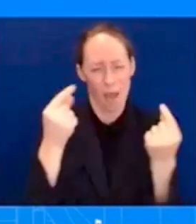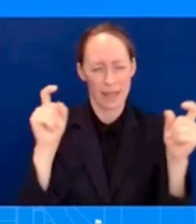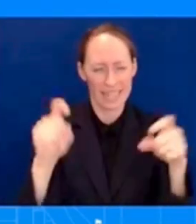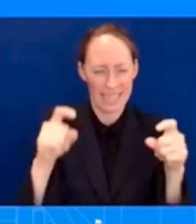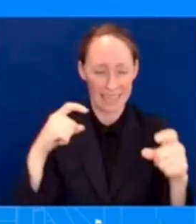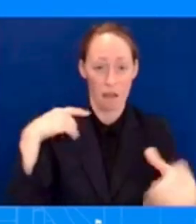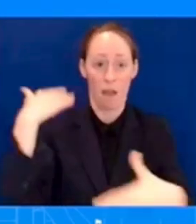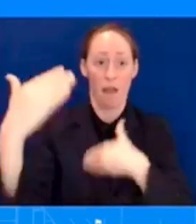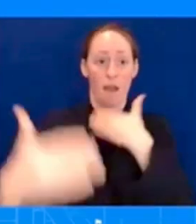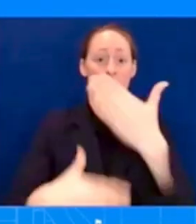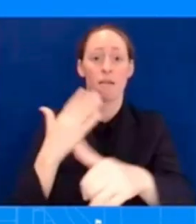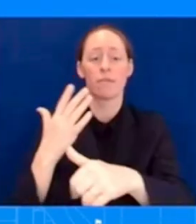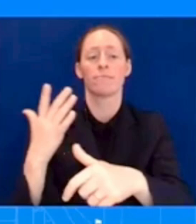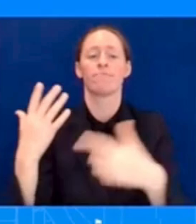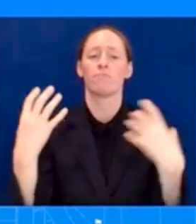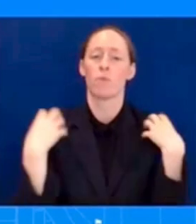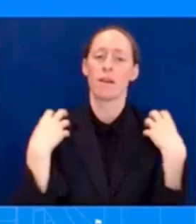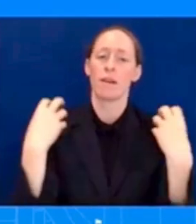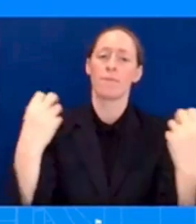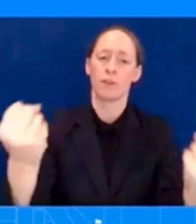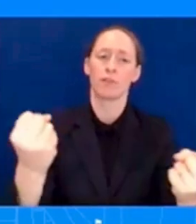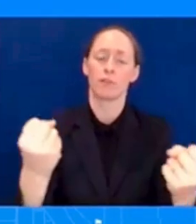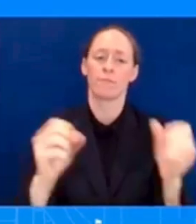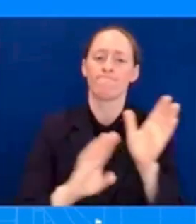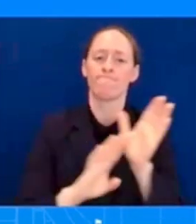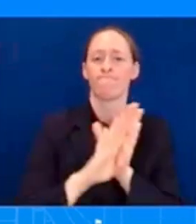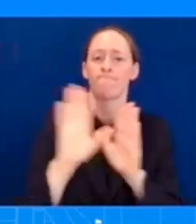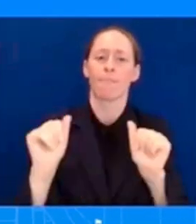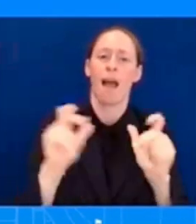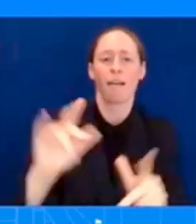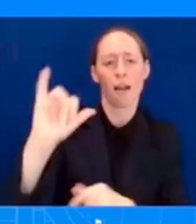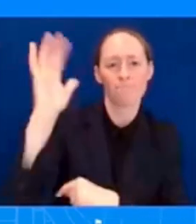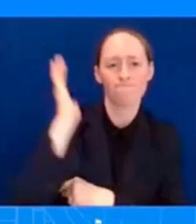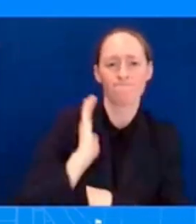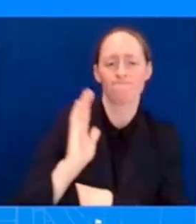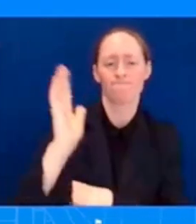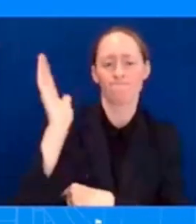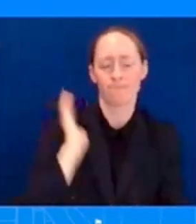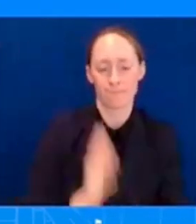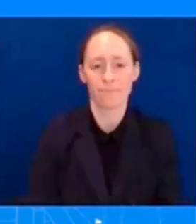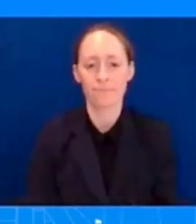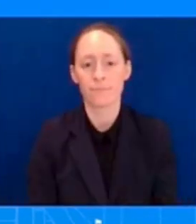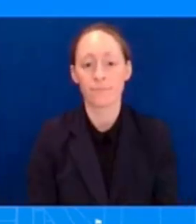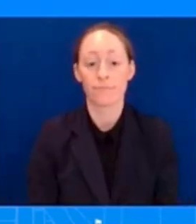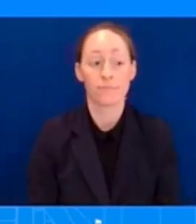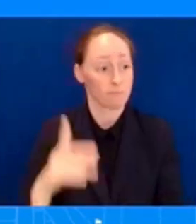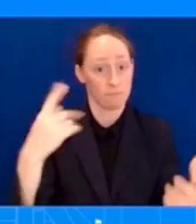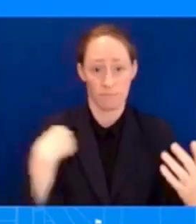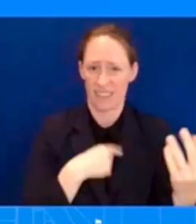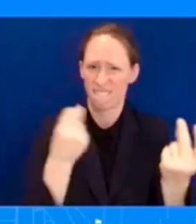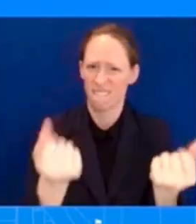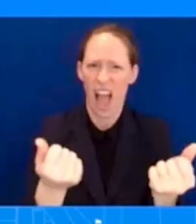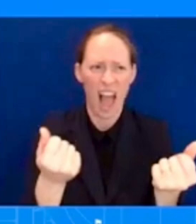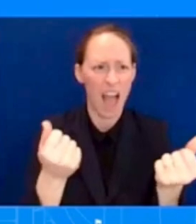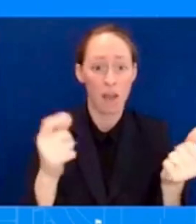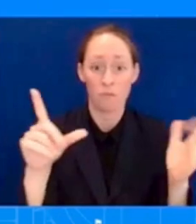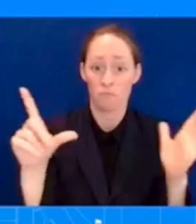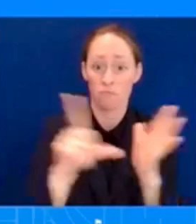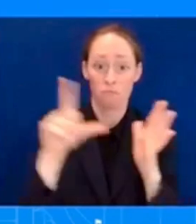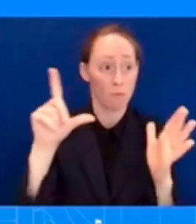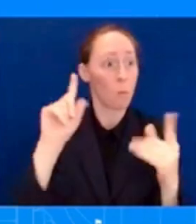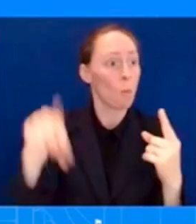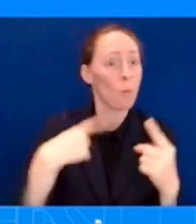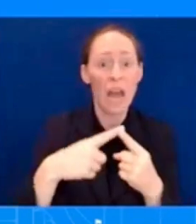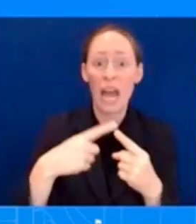response to the wildfires within hours of receiving the state's disaster declaration request last thursday he approved it and ordered